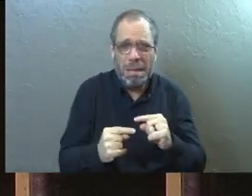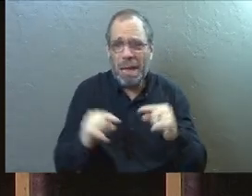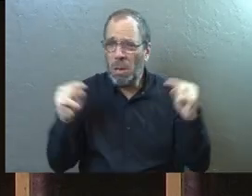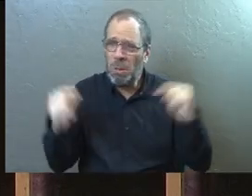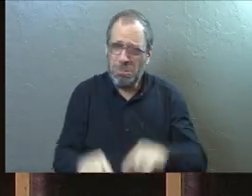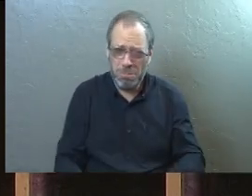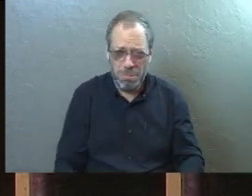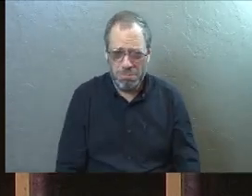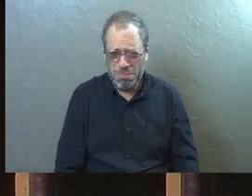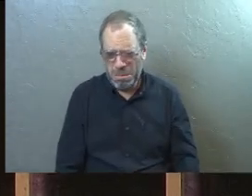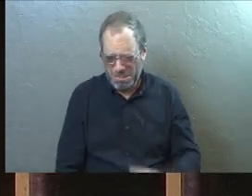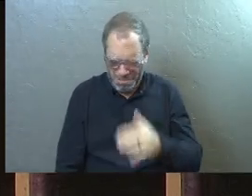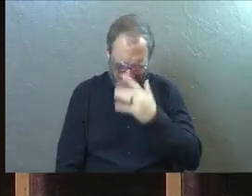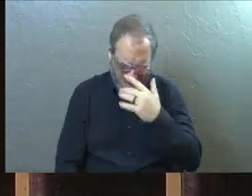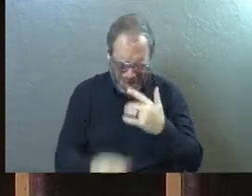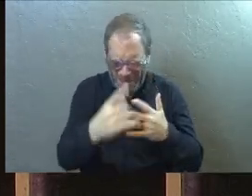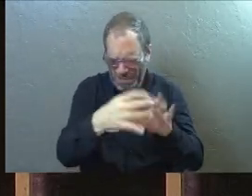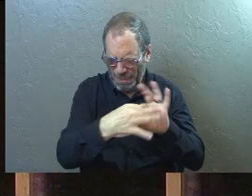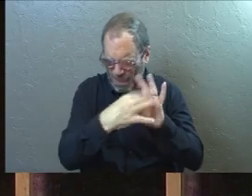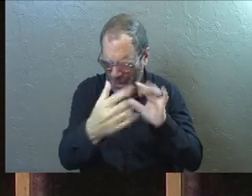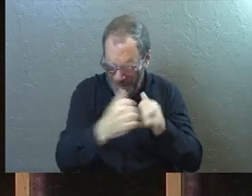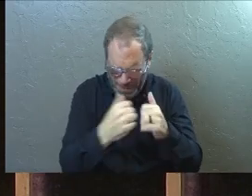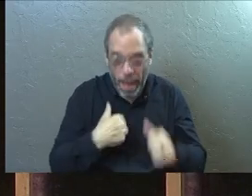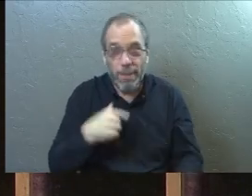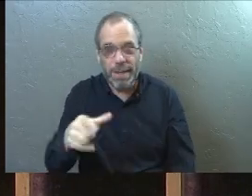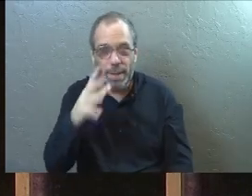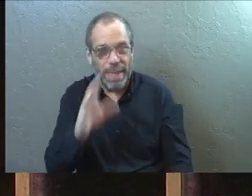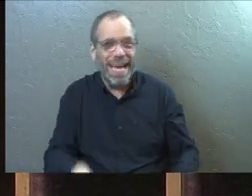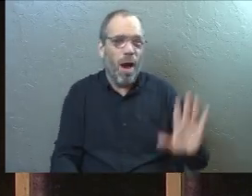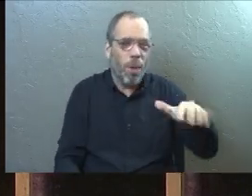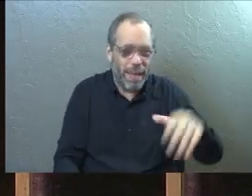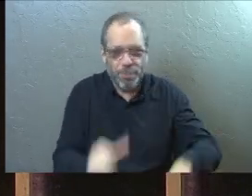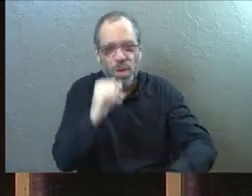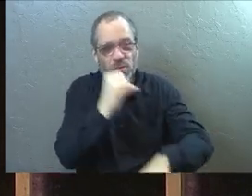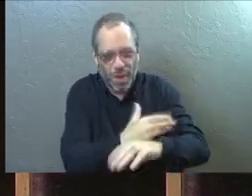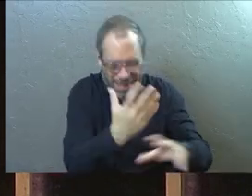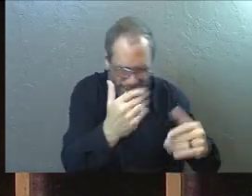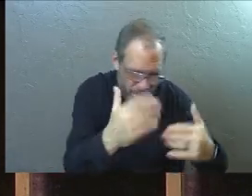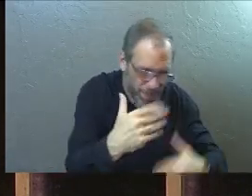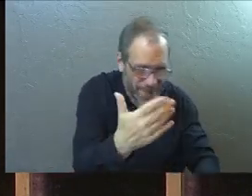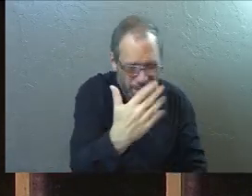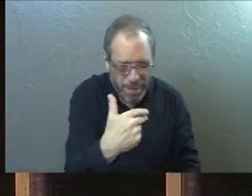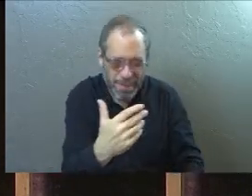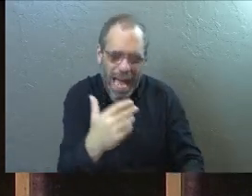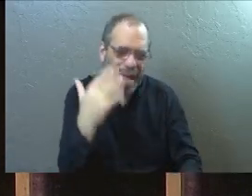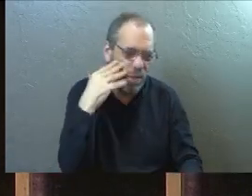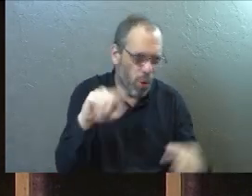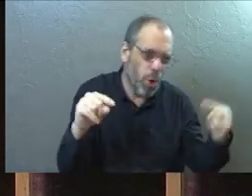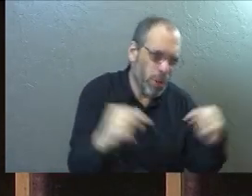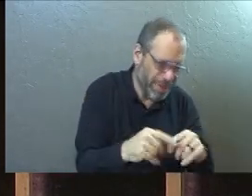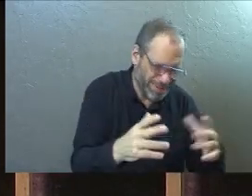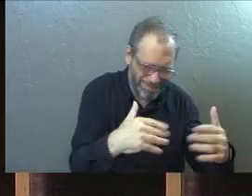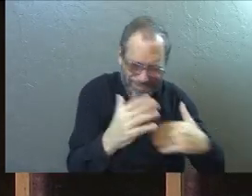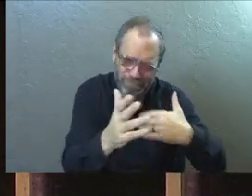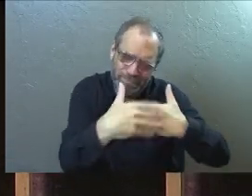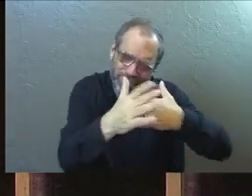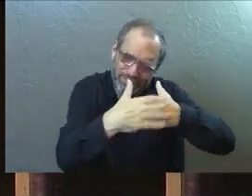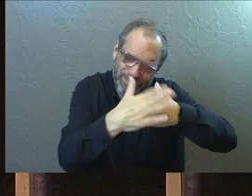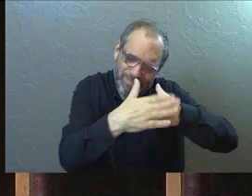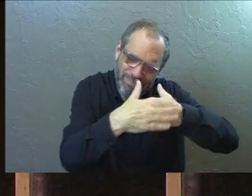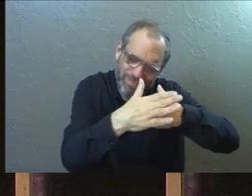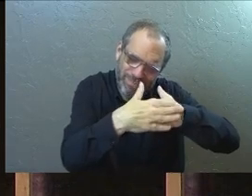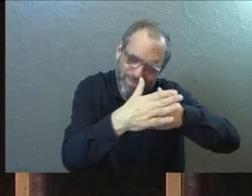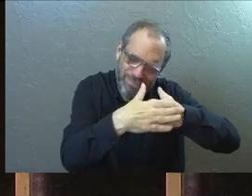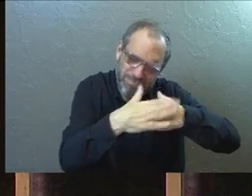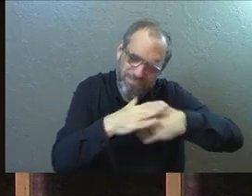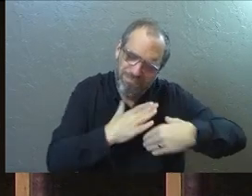devastated. But what's interesting when you're the parent that's trying to comfort and trying to be there with them in this crushing, there's a